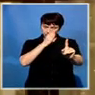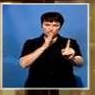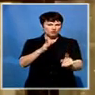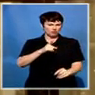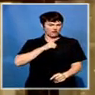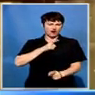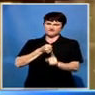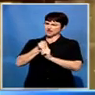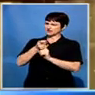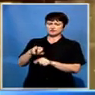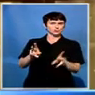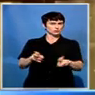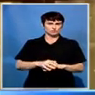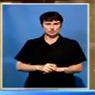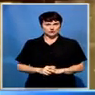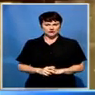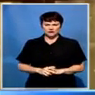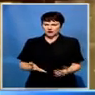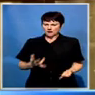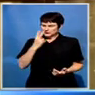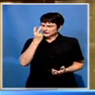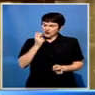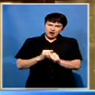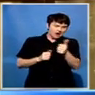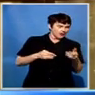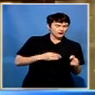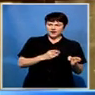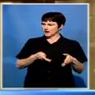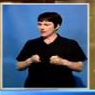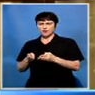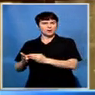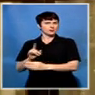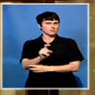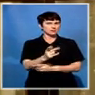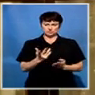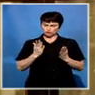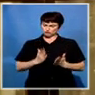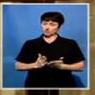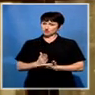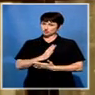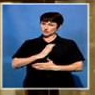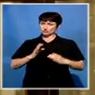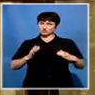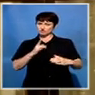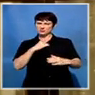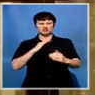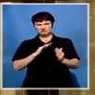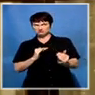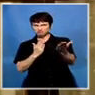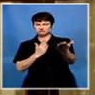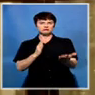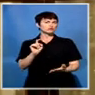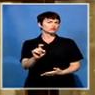We will definitely look at other avenues, but obviously we to wait. We'll give a chance to the Human Rights Commission. Let's see what